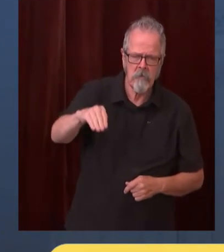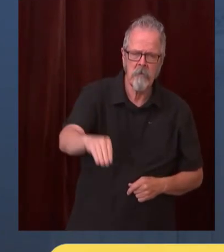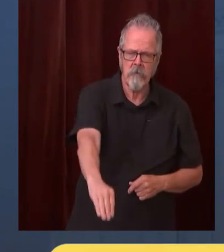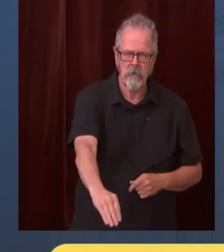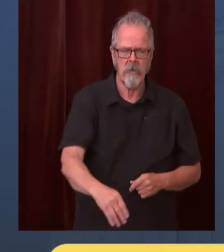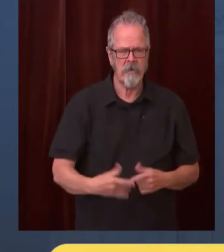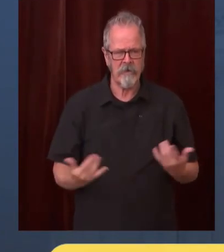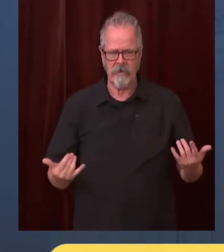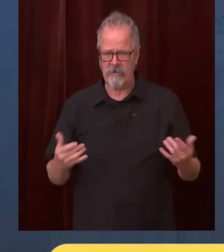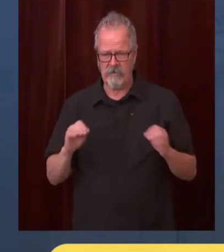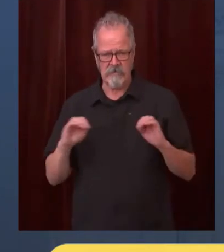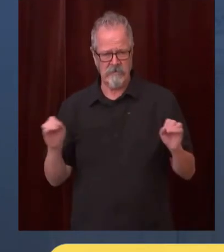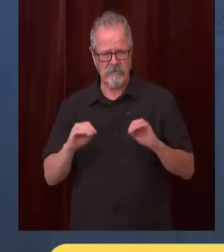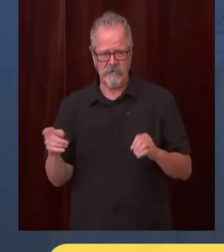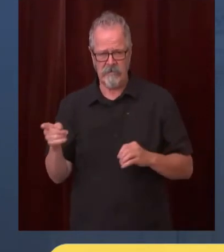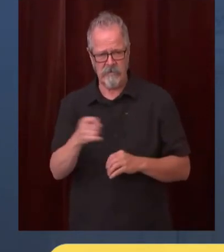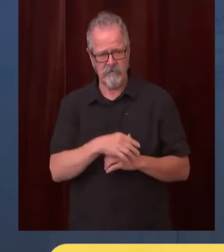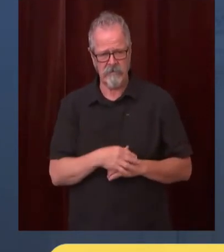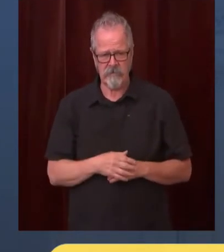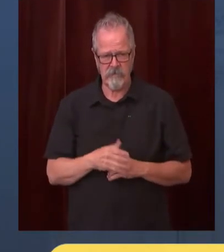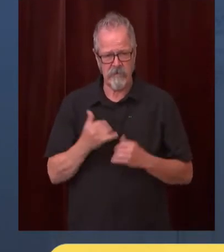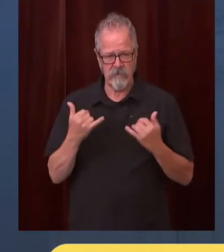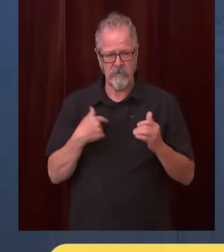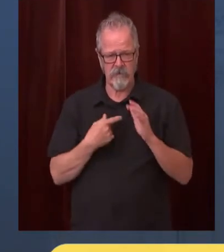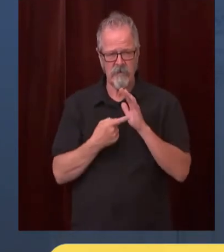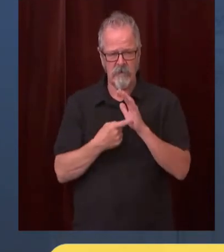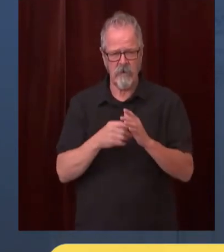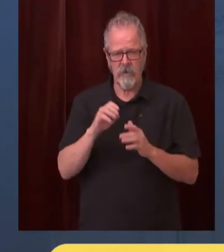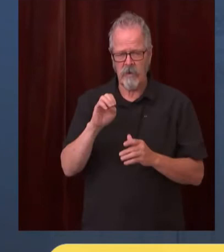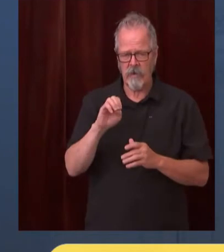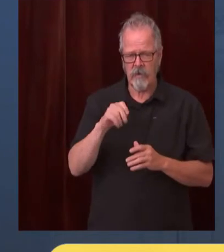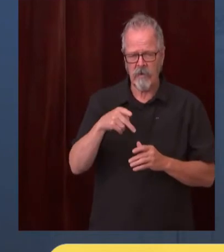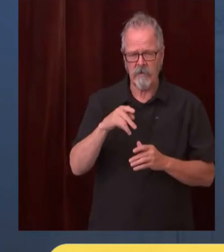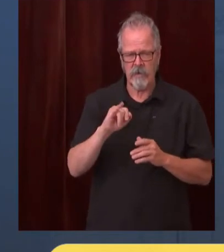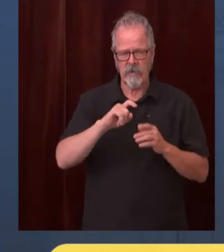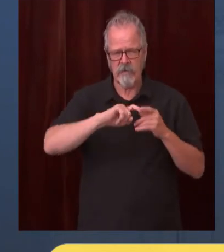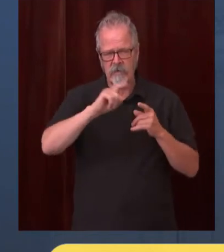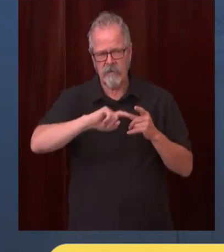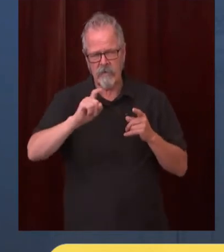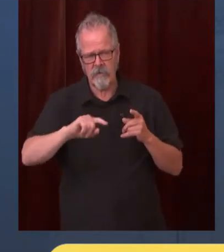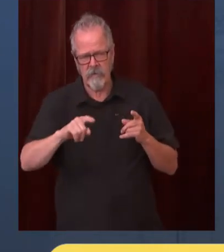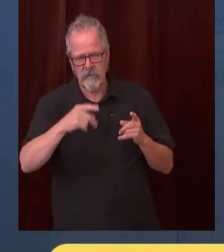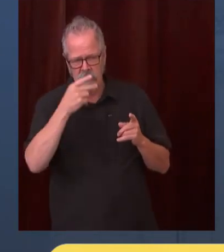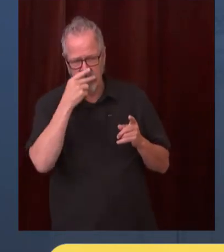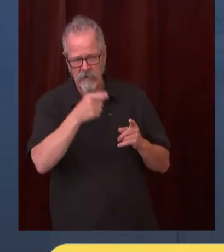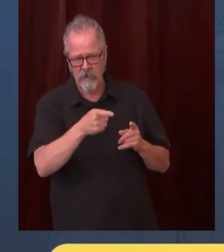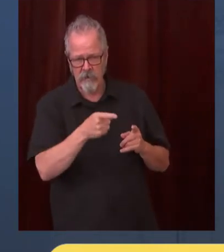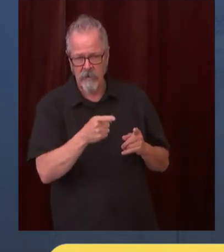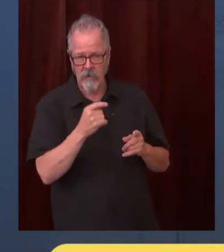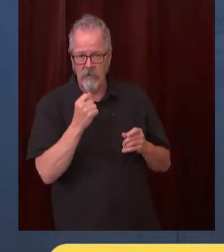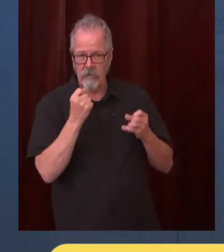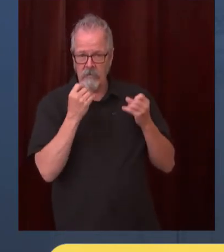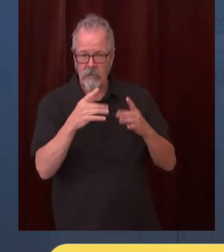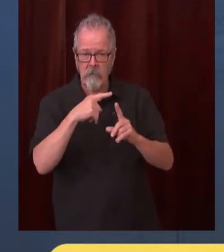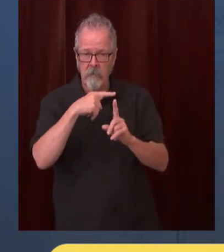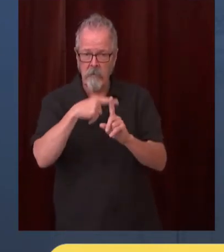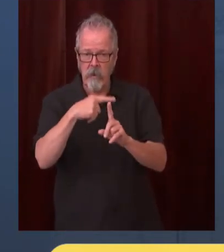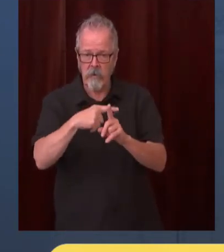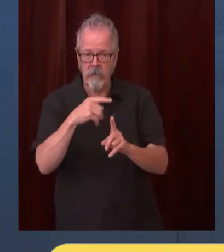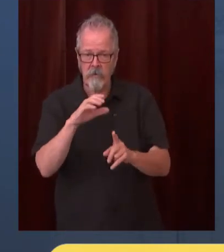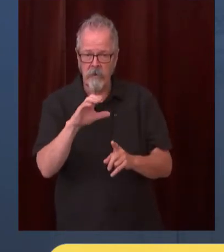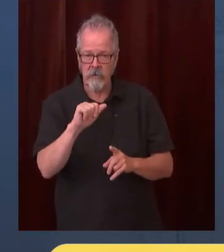this shows our positive cases are at the highest they've ever been per 100 000